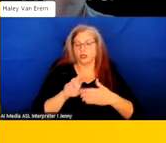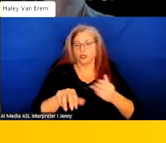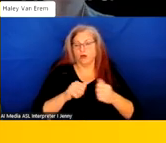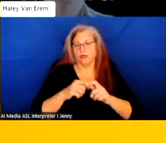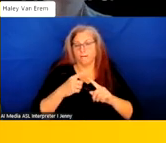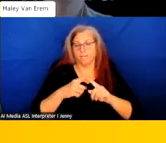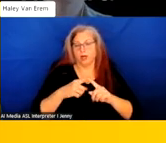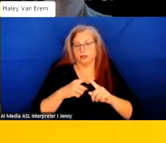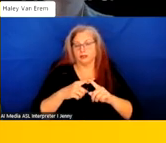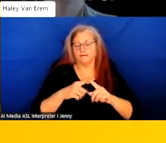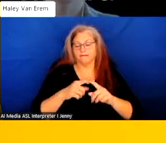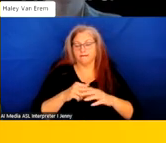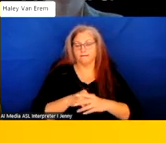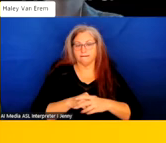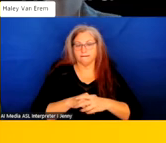outcomes.